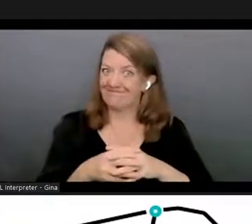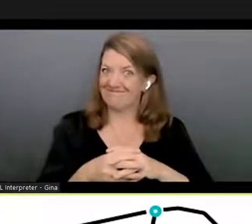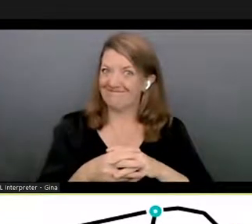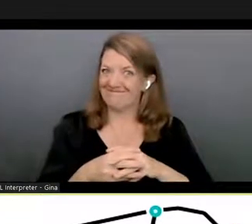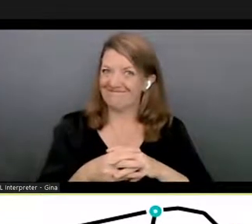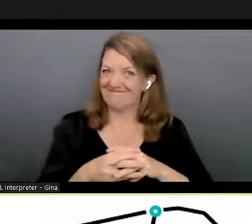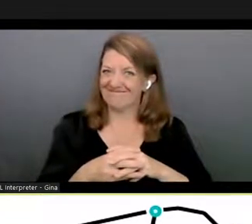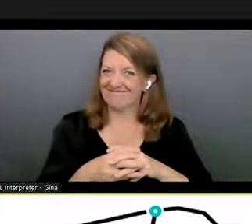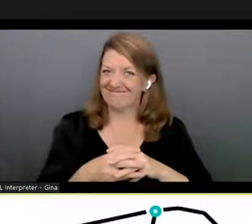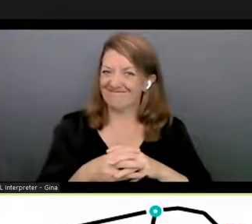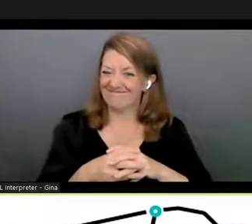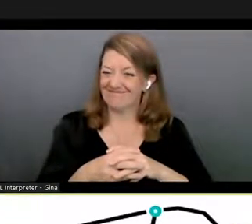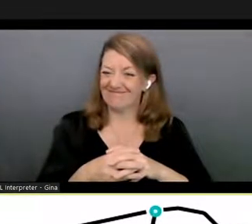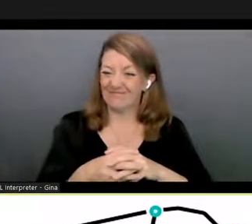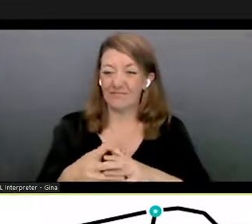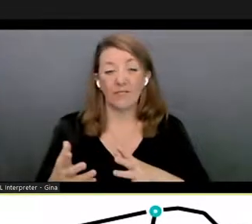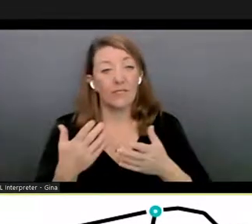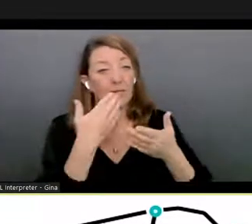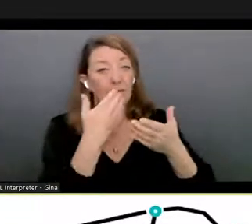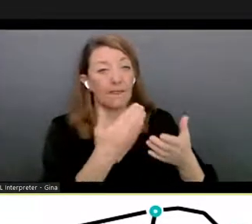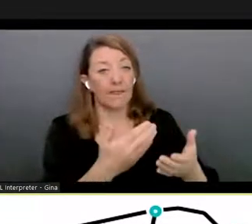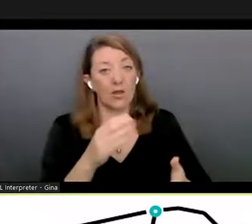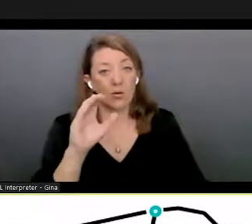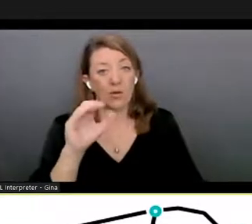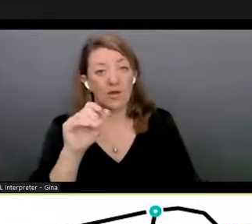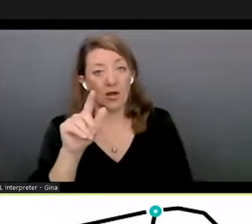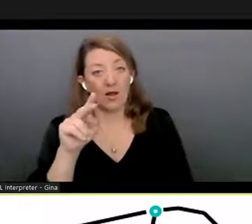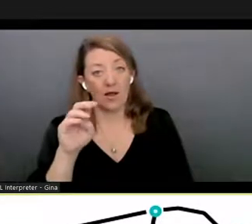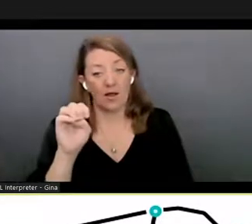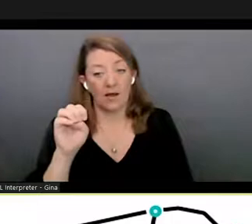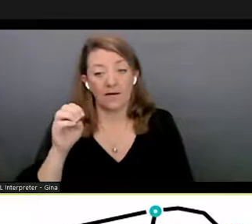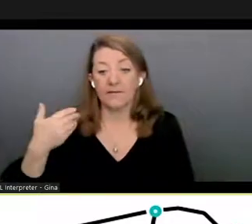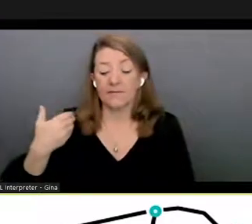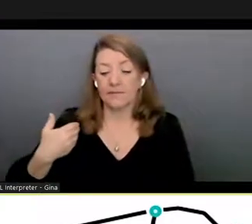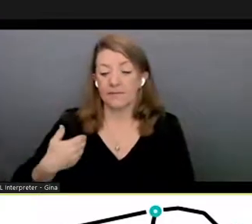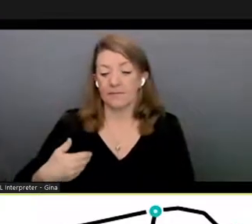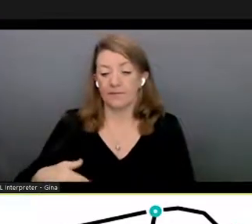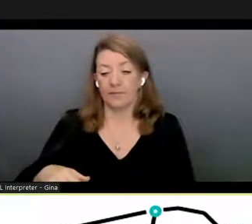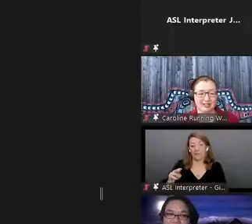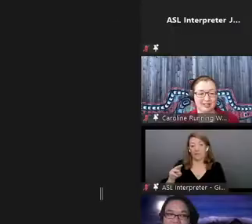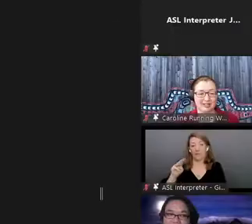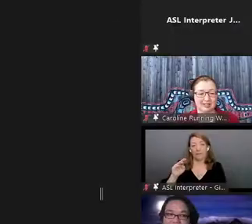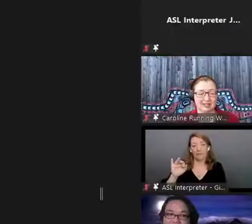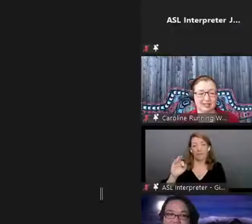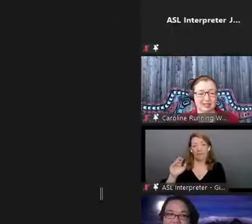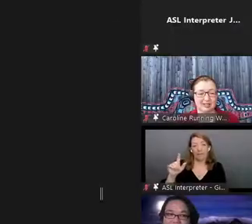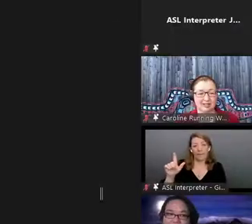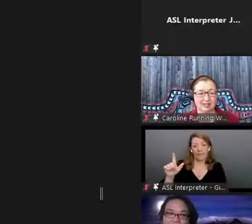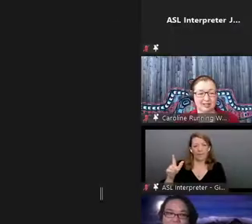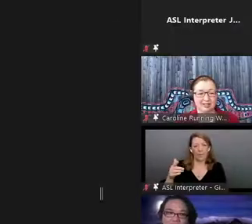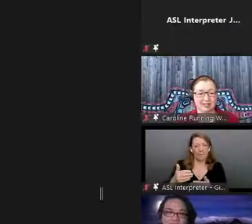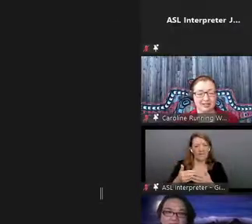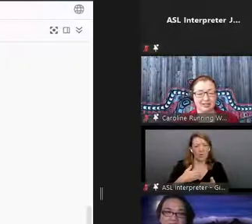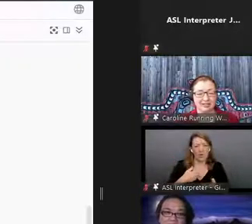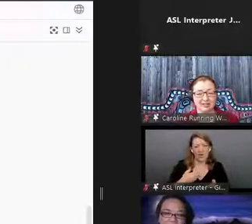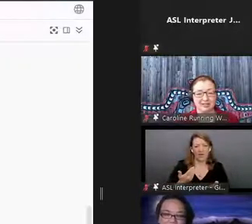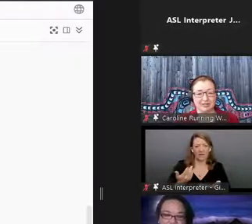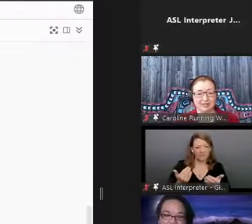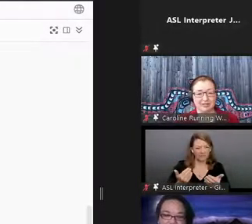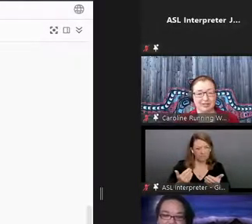excellent and so maybe just before i hand it off to everyone there um